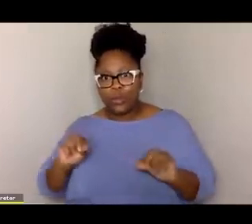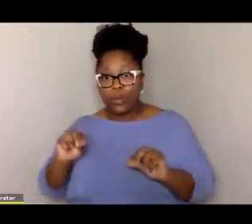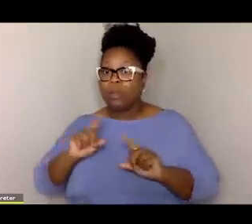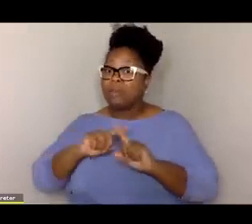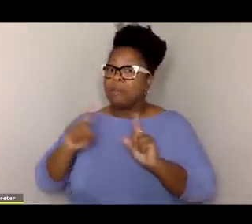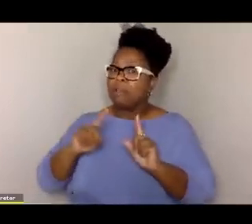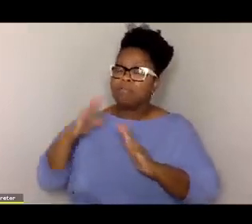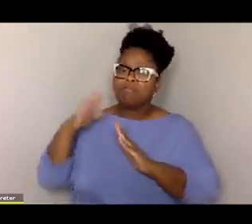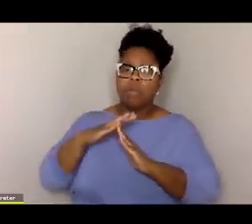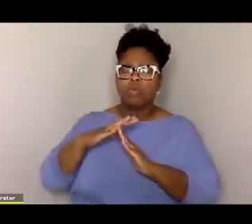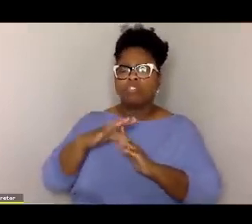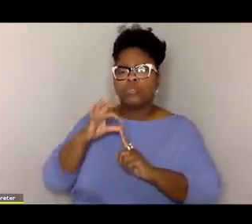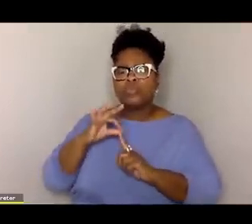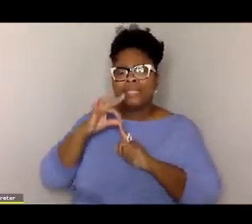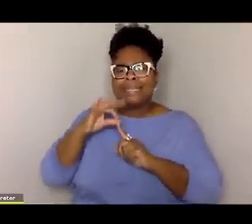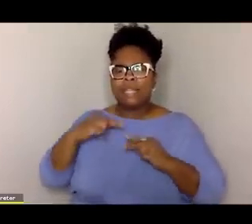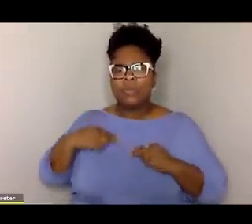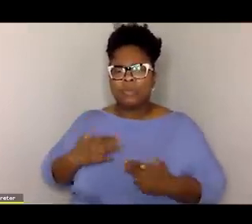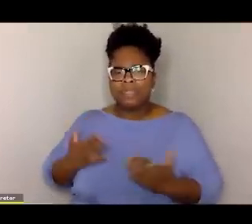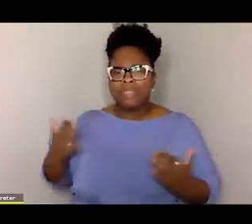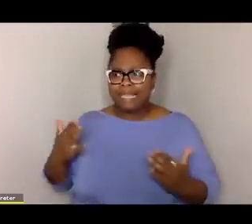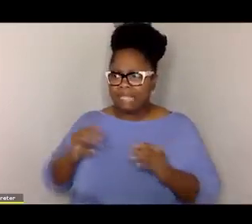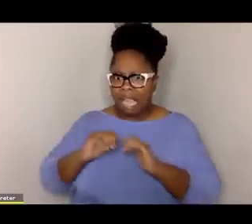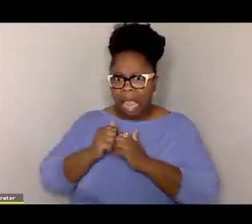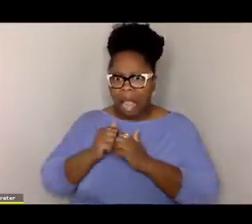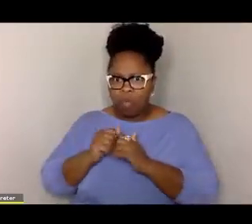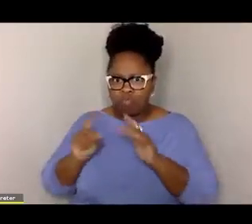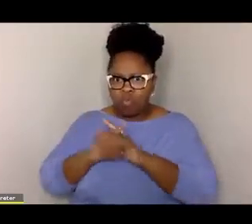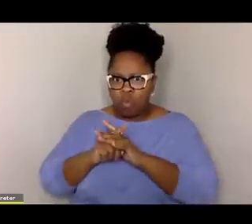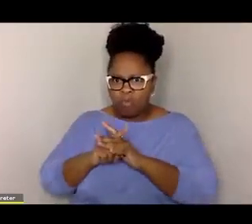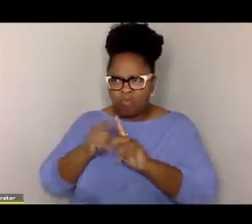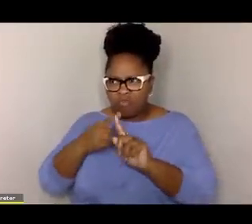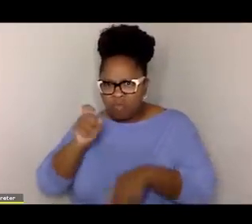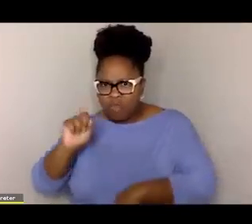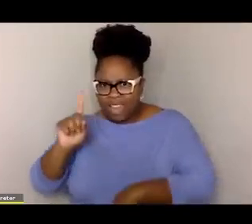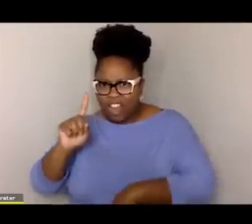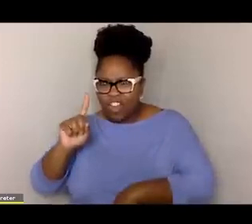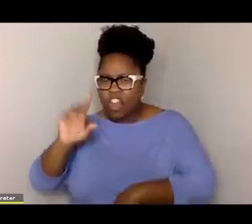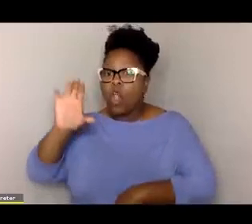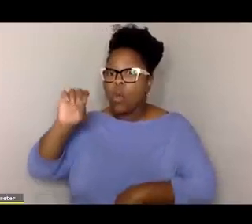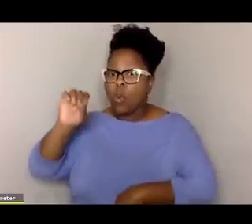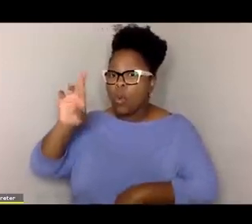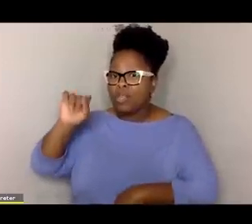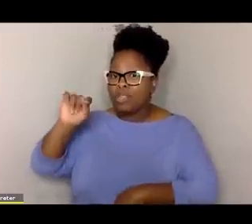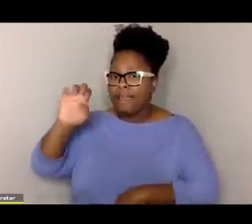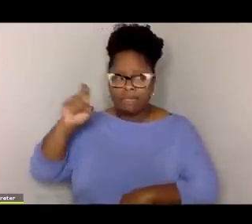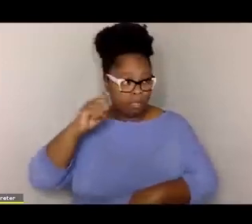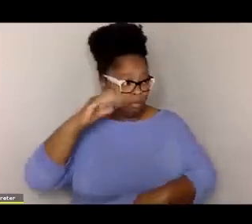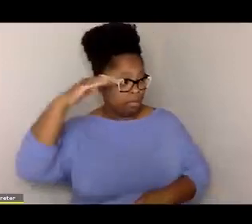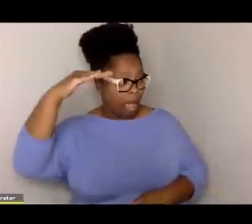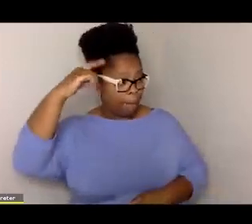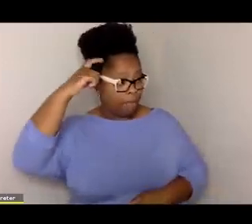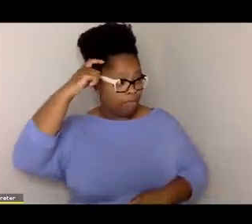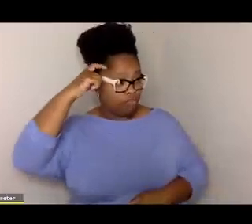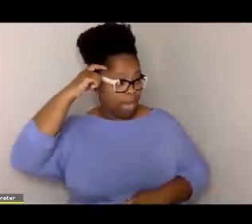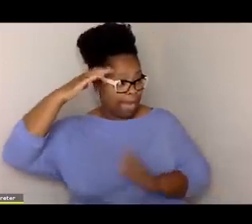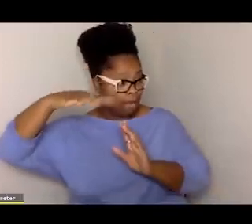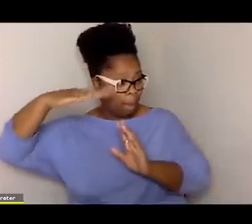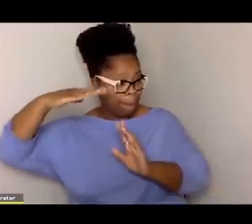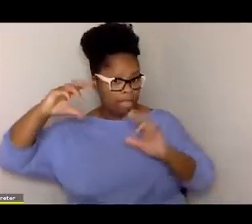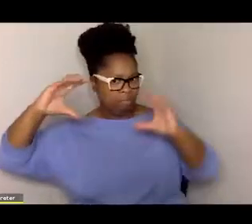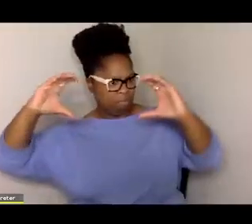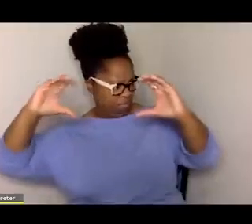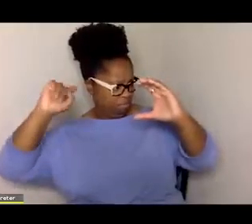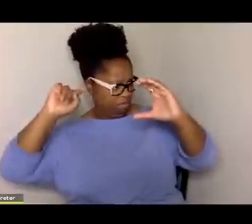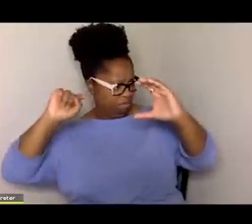human capabilities arise from systems in our cortex. And so speech and language. That's at the top of the brain. At the top of the